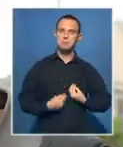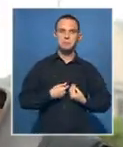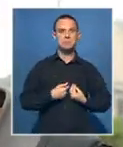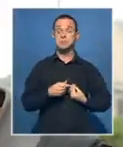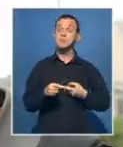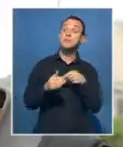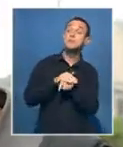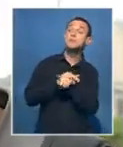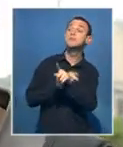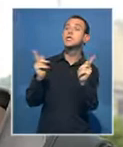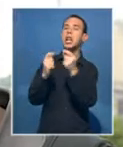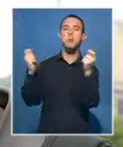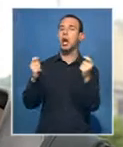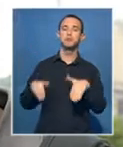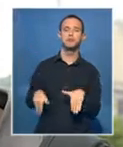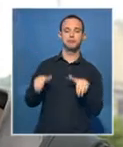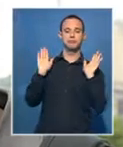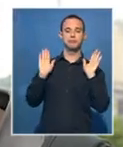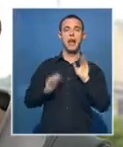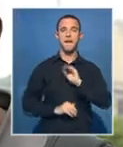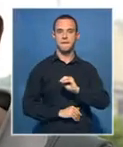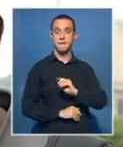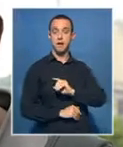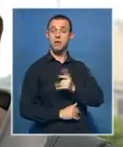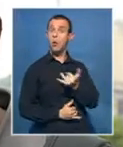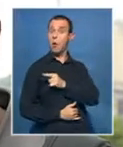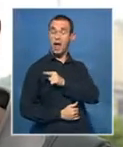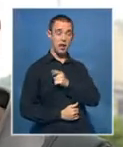He says since the killing of his colleagues nothing has changed.